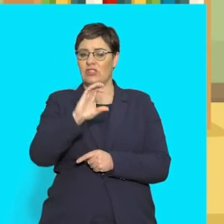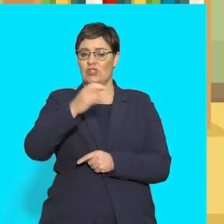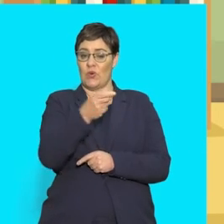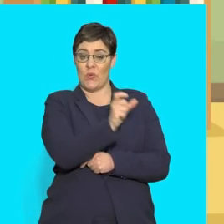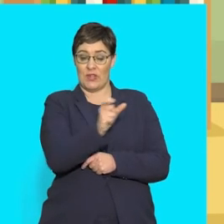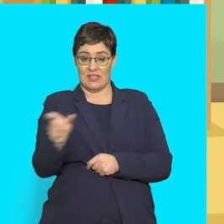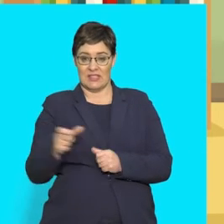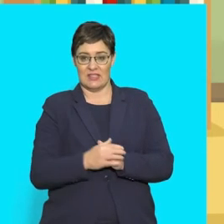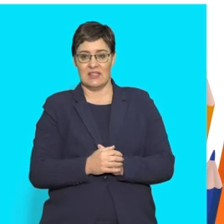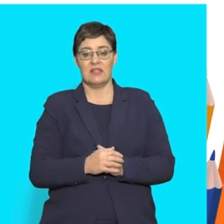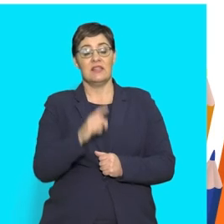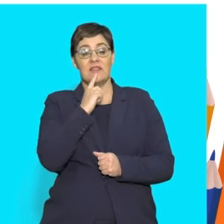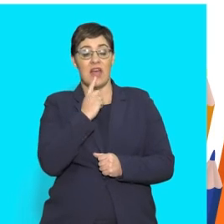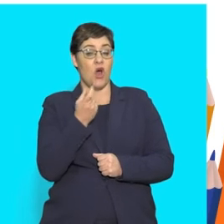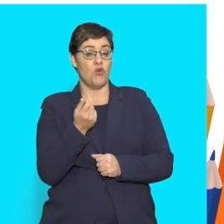34. 33.